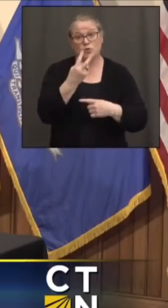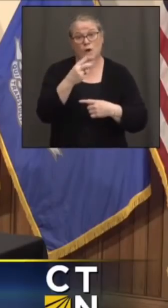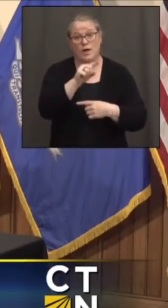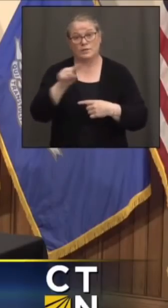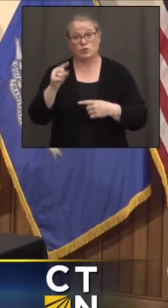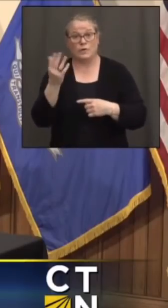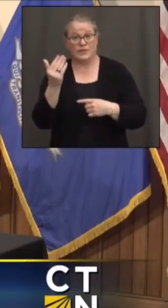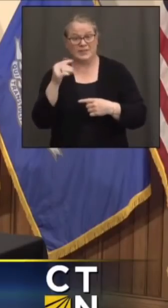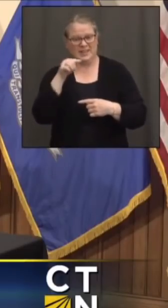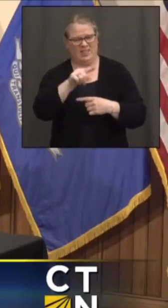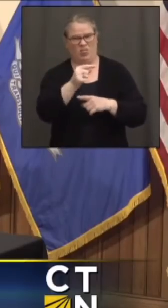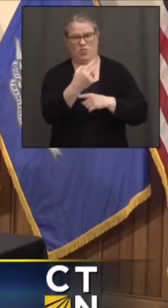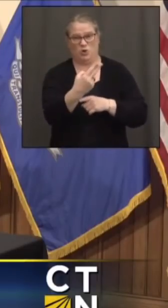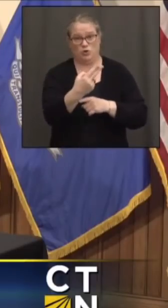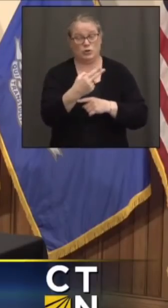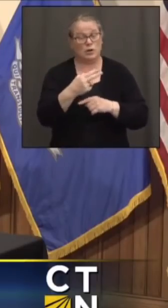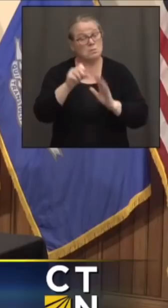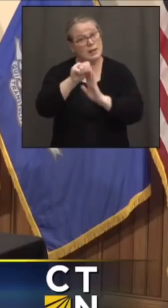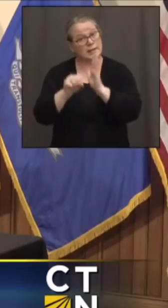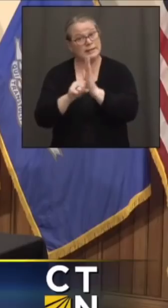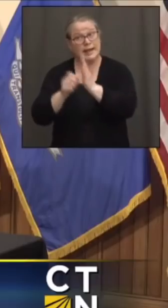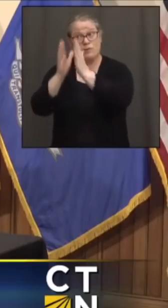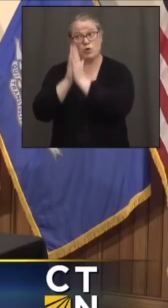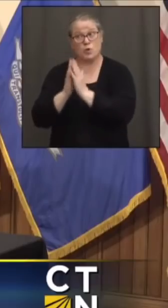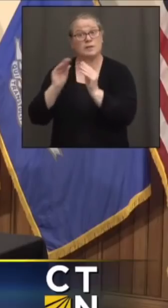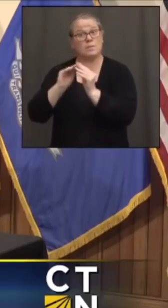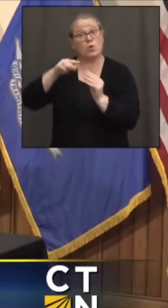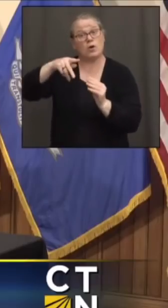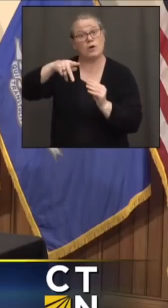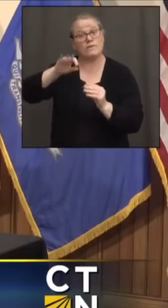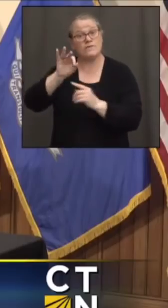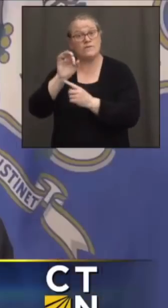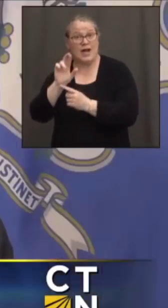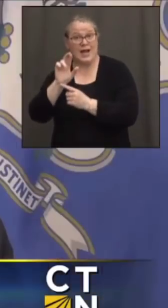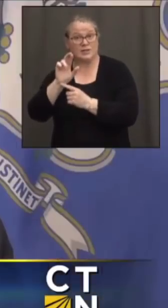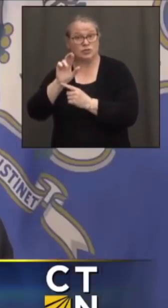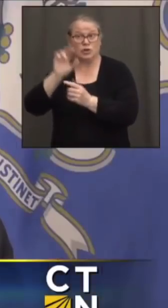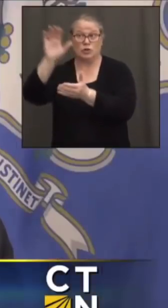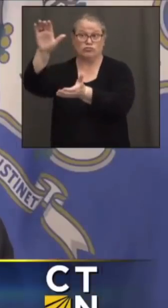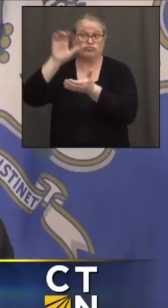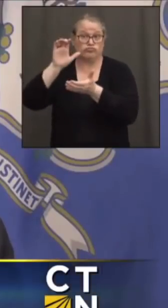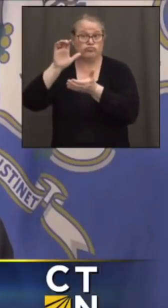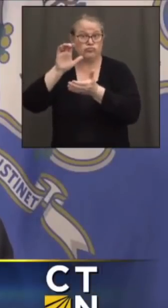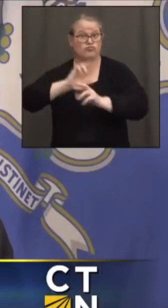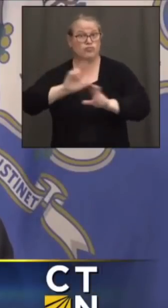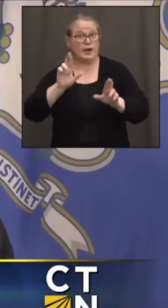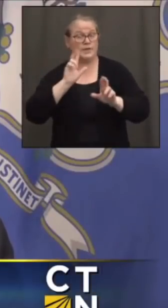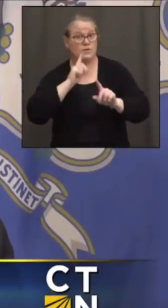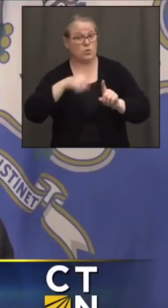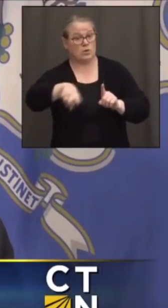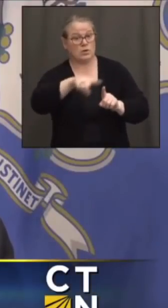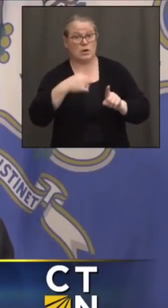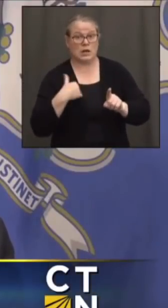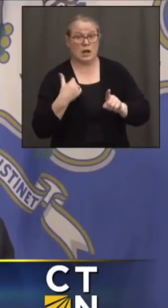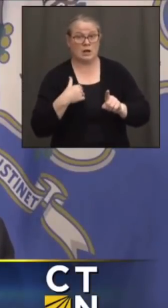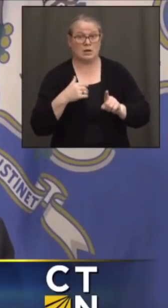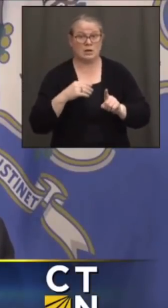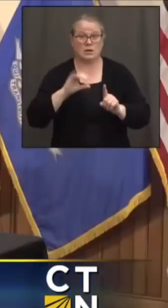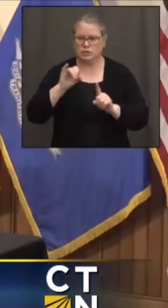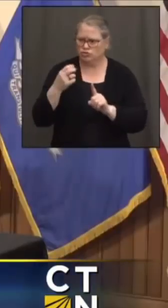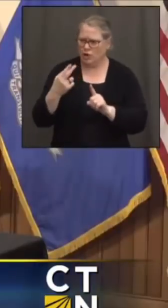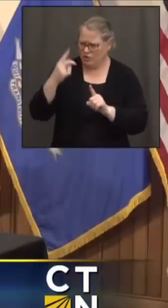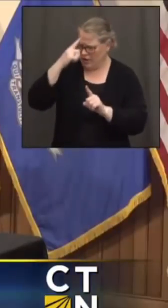state requested more doses of Pfizer from the federal government, if necessary? I think we're in good shape there, aren't we, Josh? Yes.